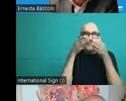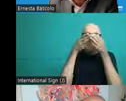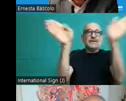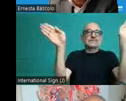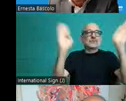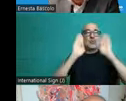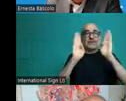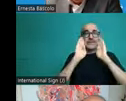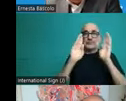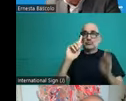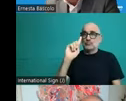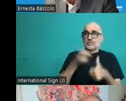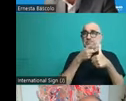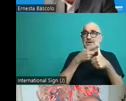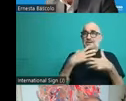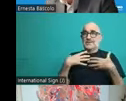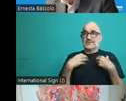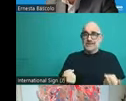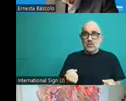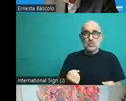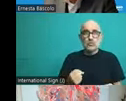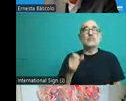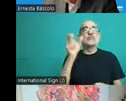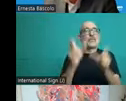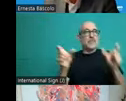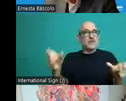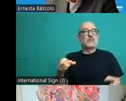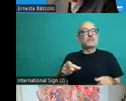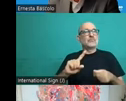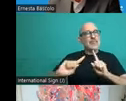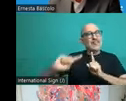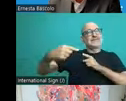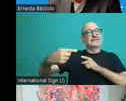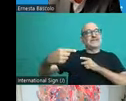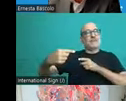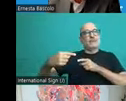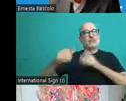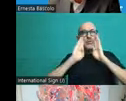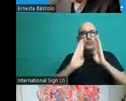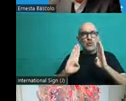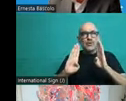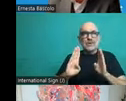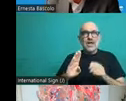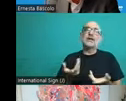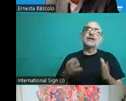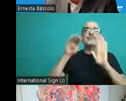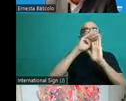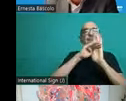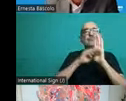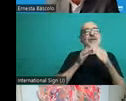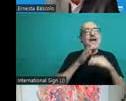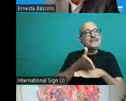is to determine, identify the conditions for access to health care services. Because in some,